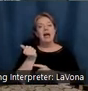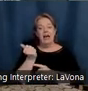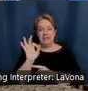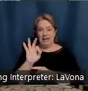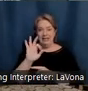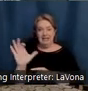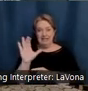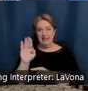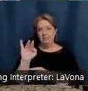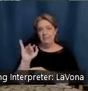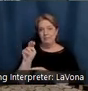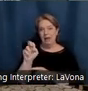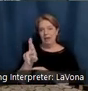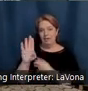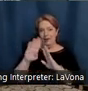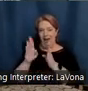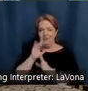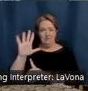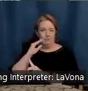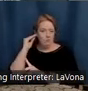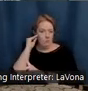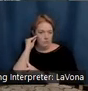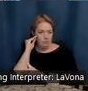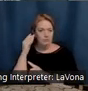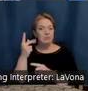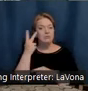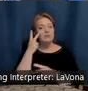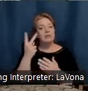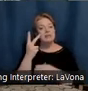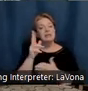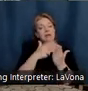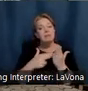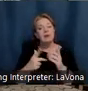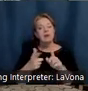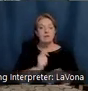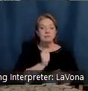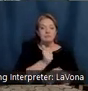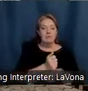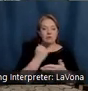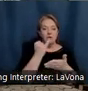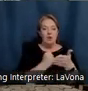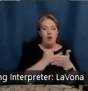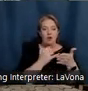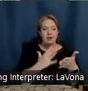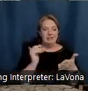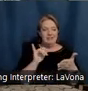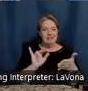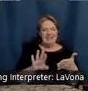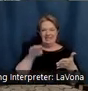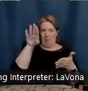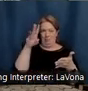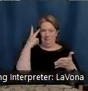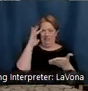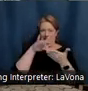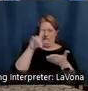its central home. And here you can see paintings by founding artists like that you see in the upper screen, as well as those